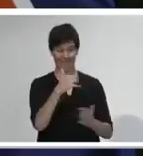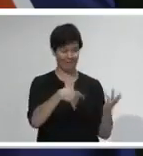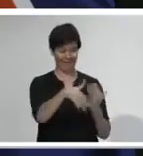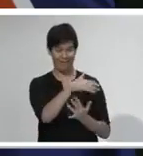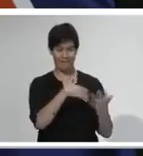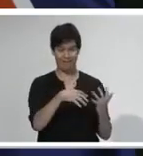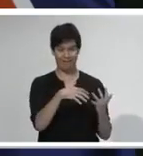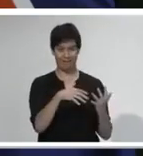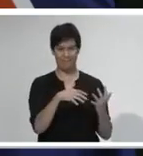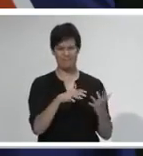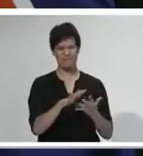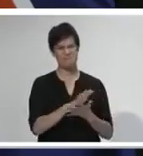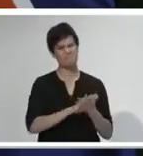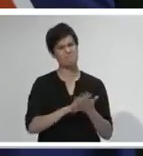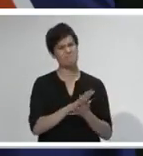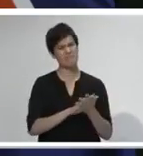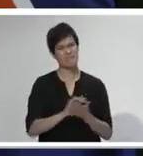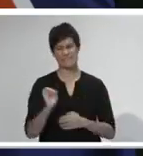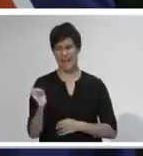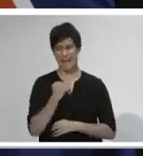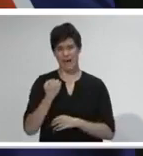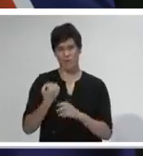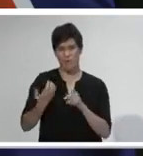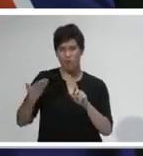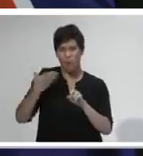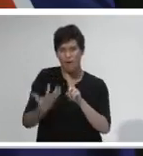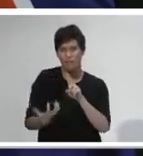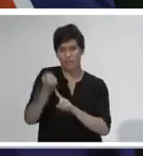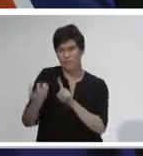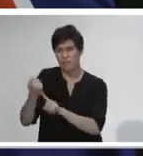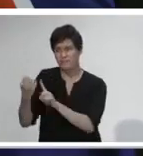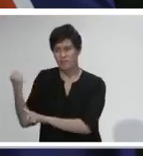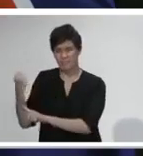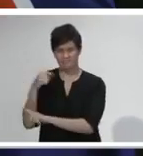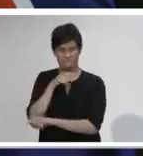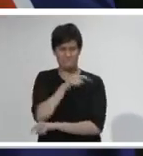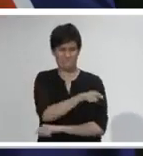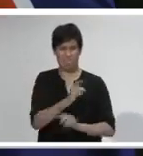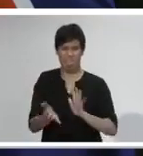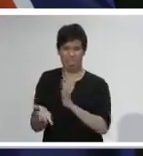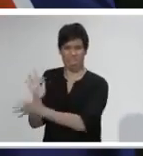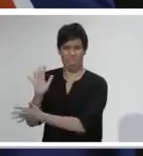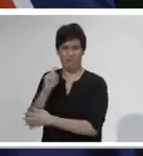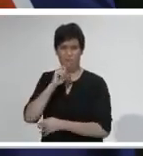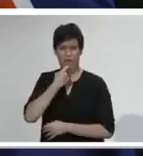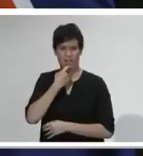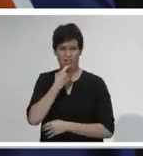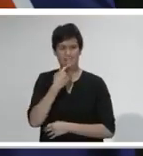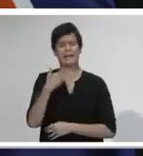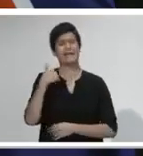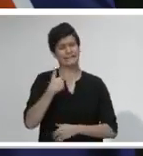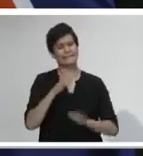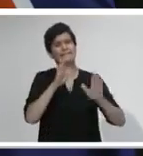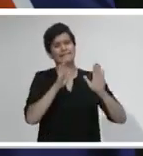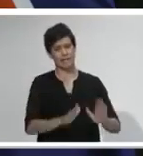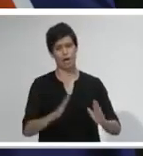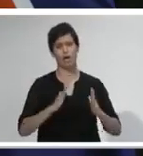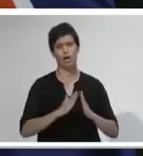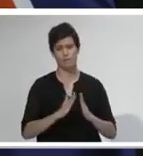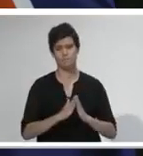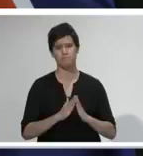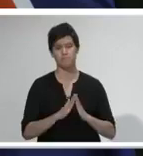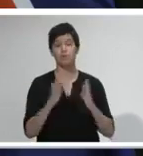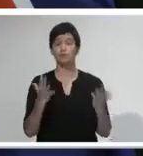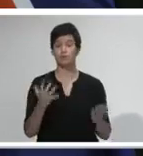good work we have done collectively over some very long days indeed. With that in mind, Cabinet will meet at 10